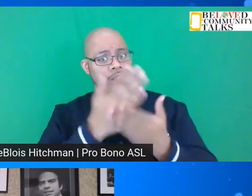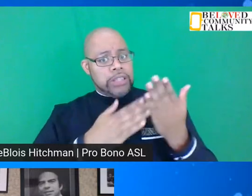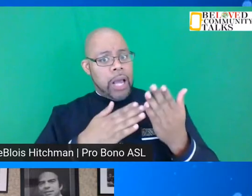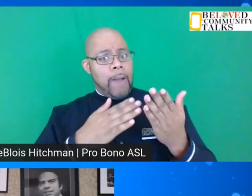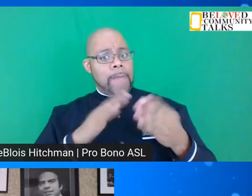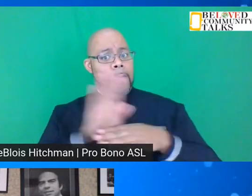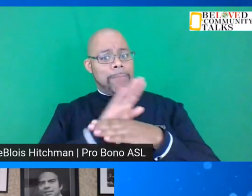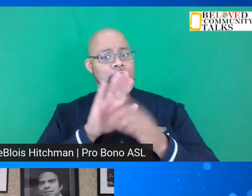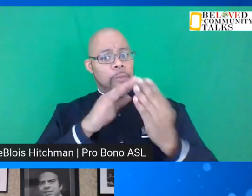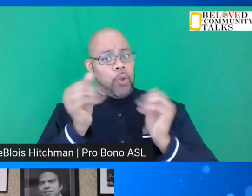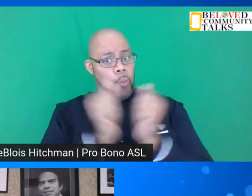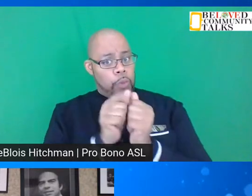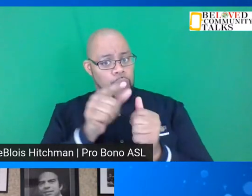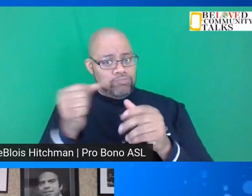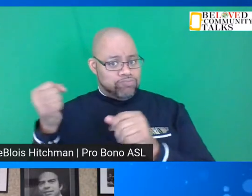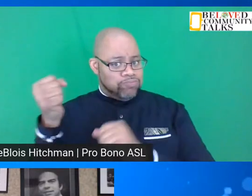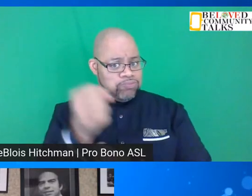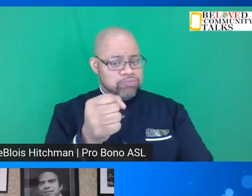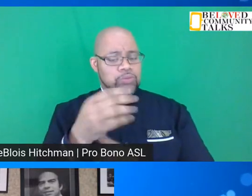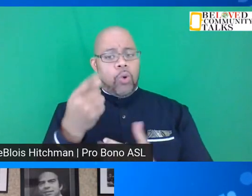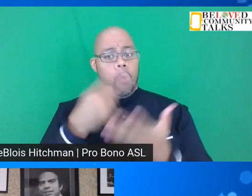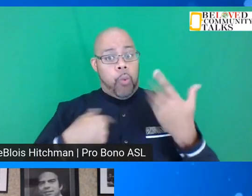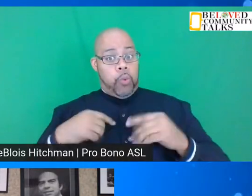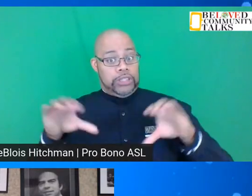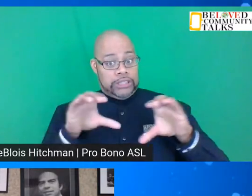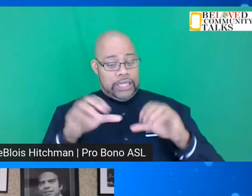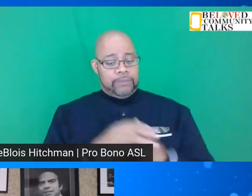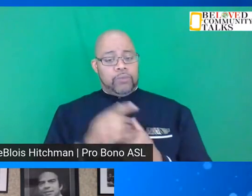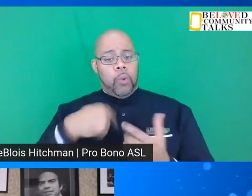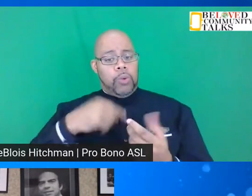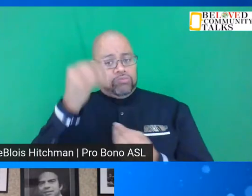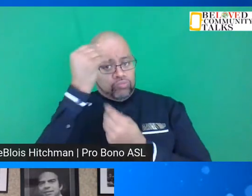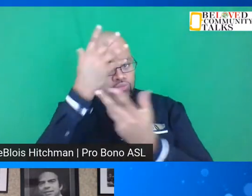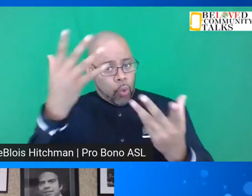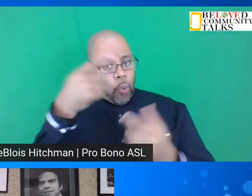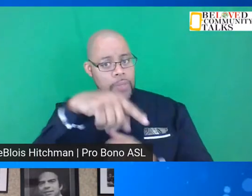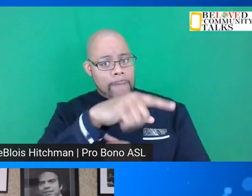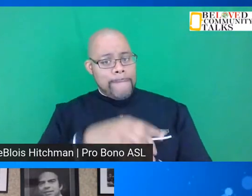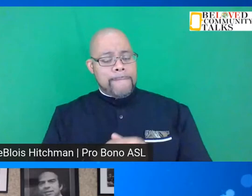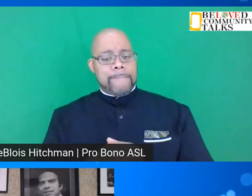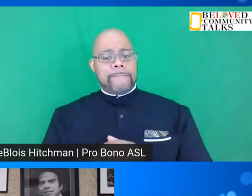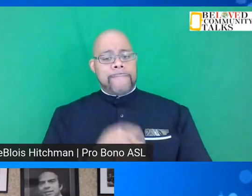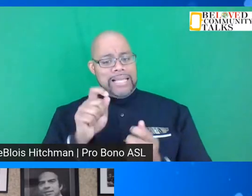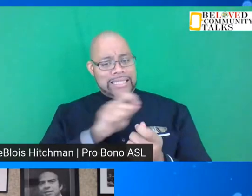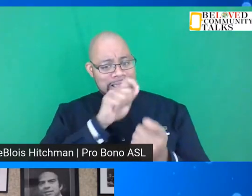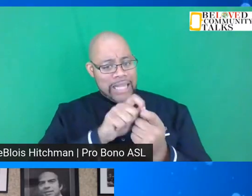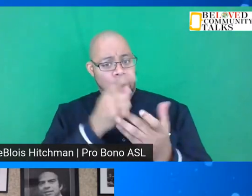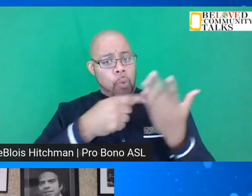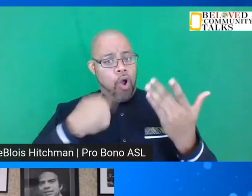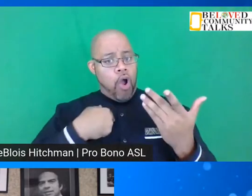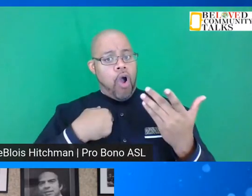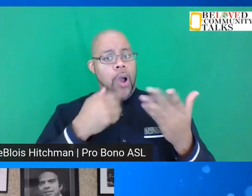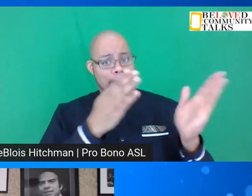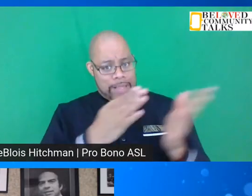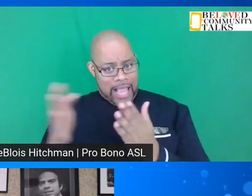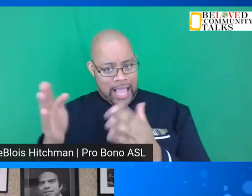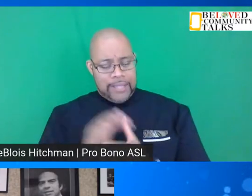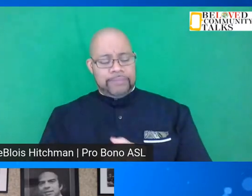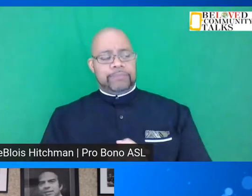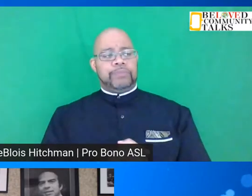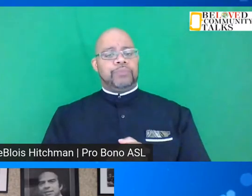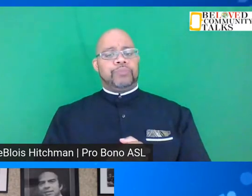business community with you. And so what we did was we told them exactly what our battle plan was